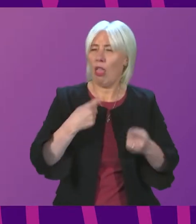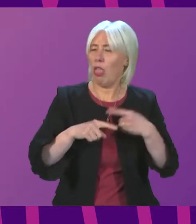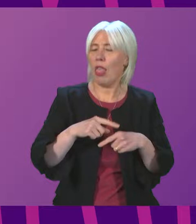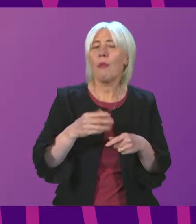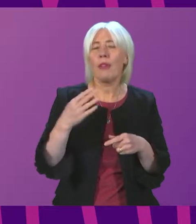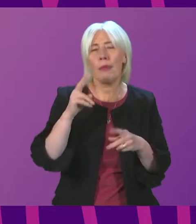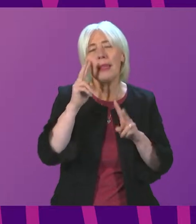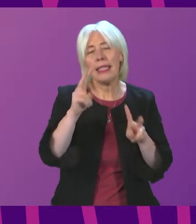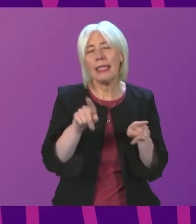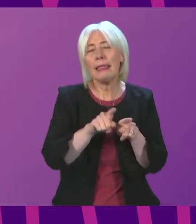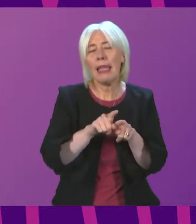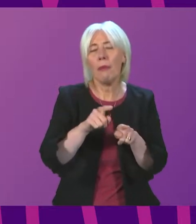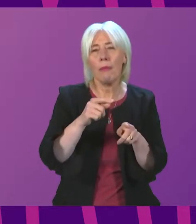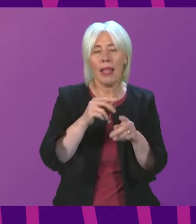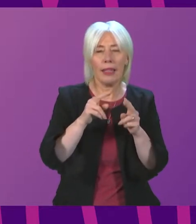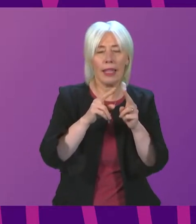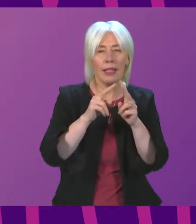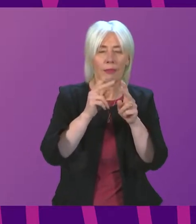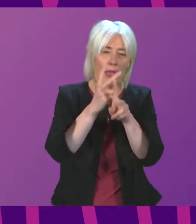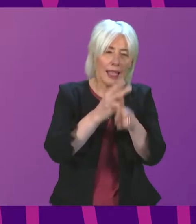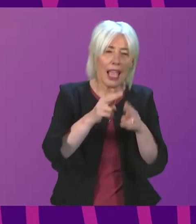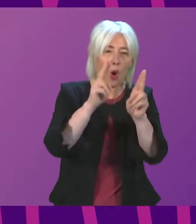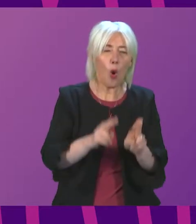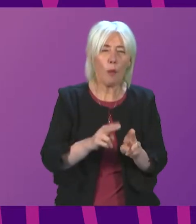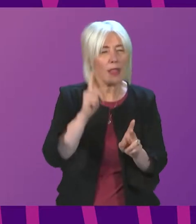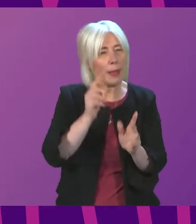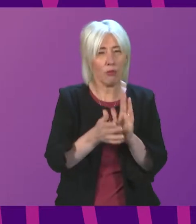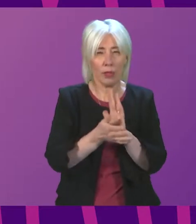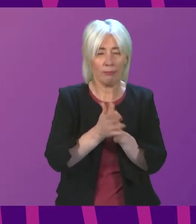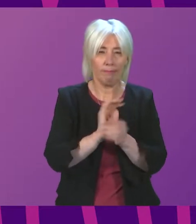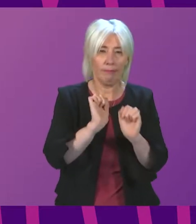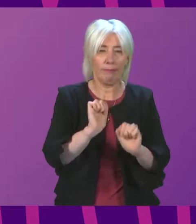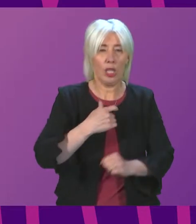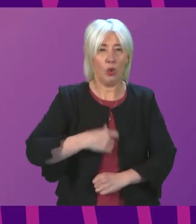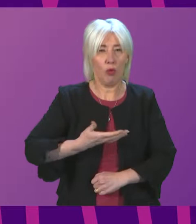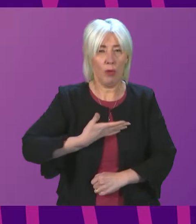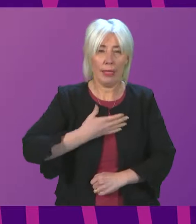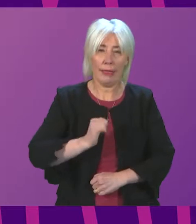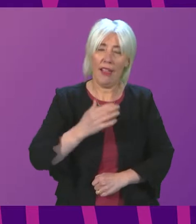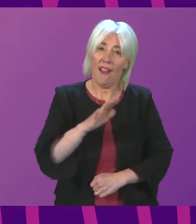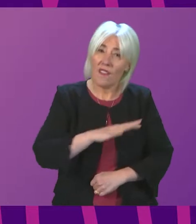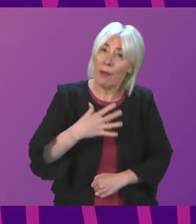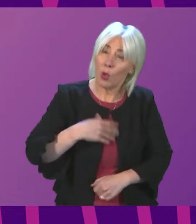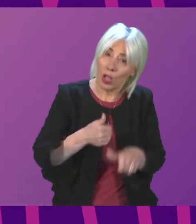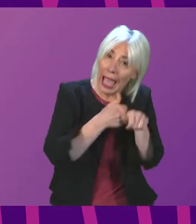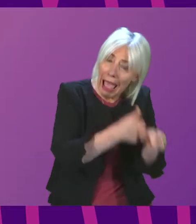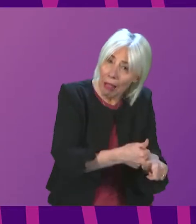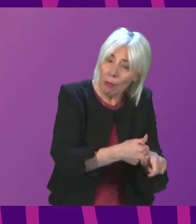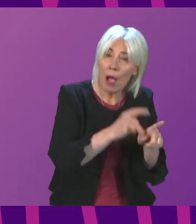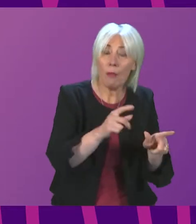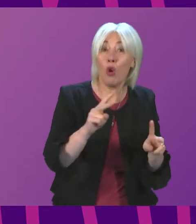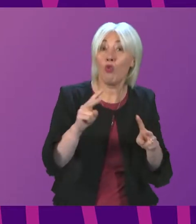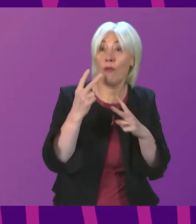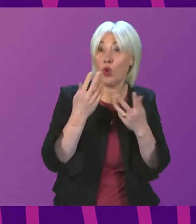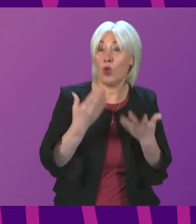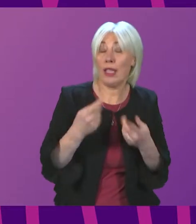care homes and has been rightly condemned as scandalous abuse of human rights. His family are desperate to help him, and whilst the review announced by the Health Secretary